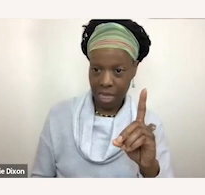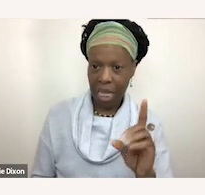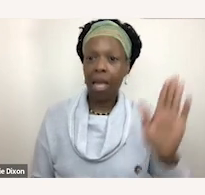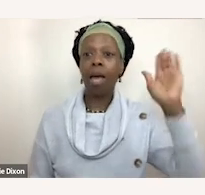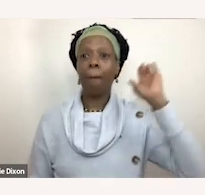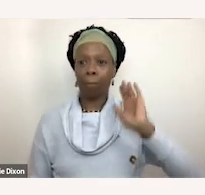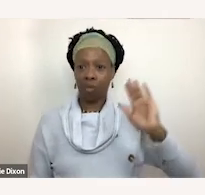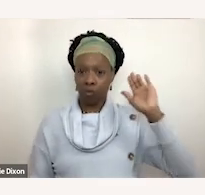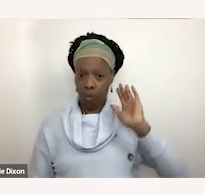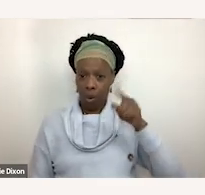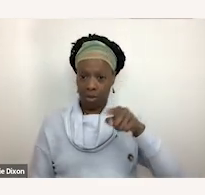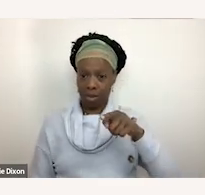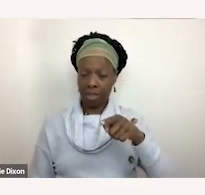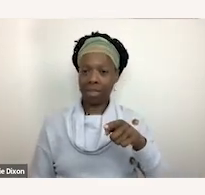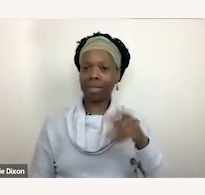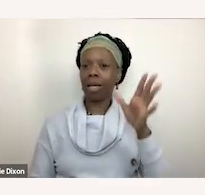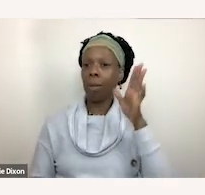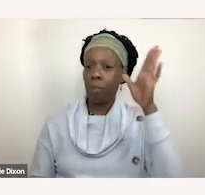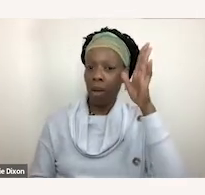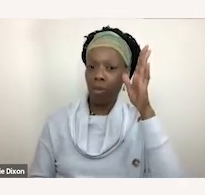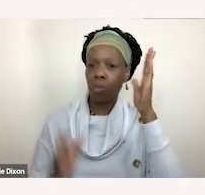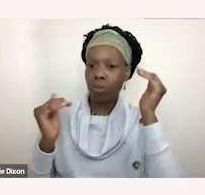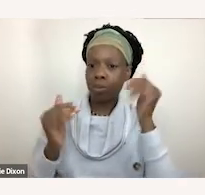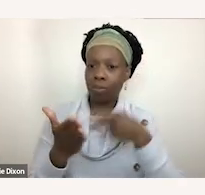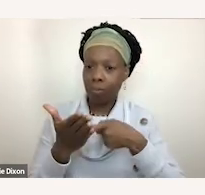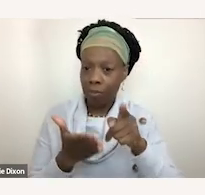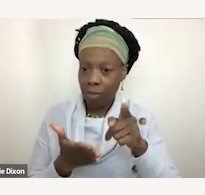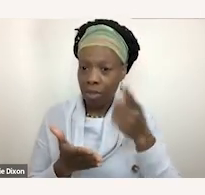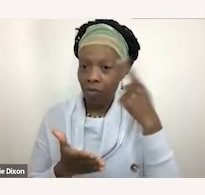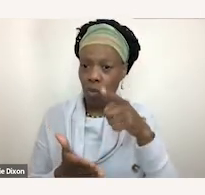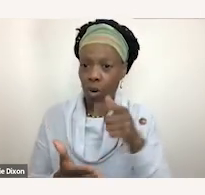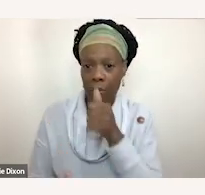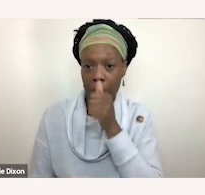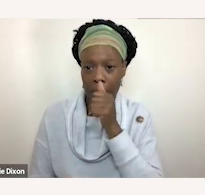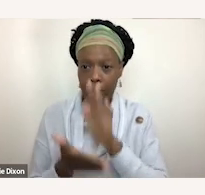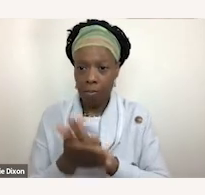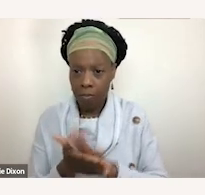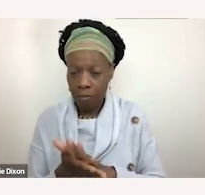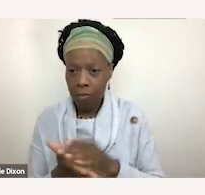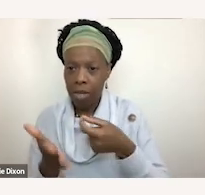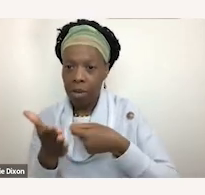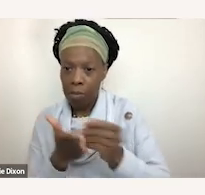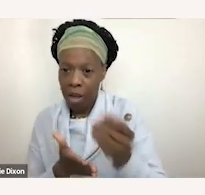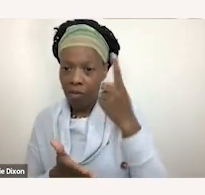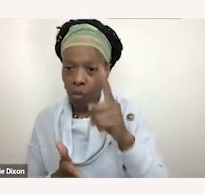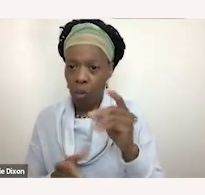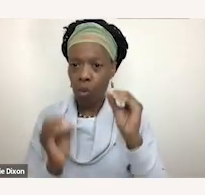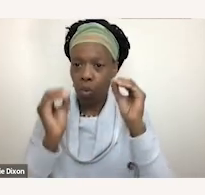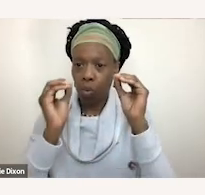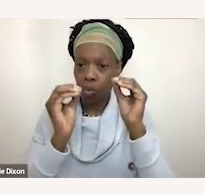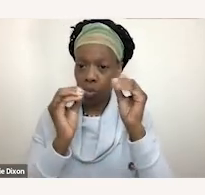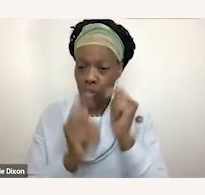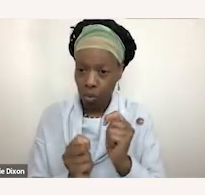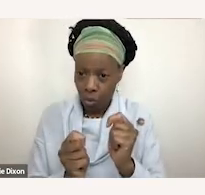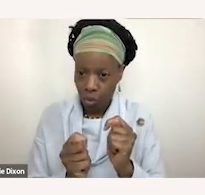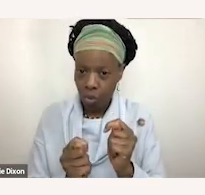disabled children were expected to pay for private school or pay for tutoring or pay for some kind of day support service